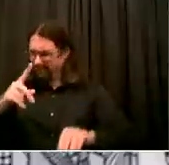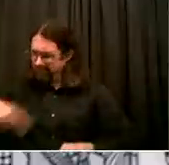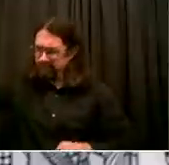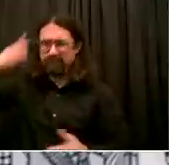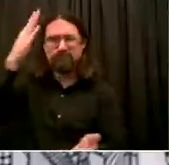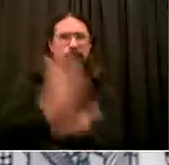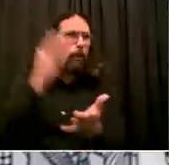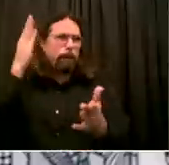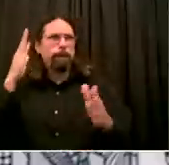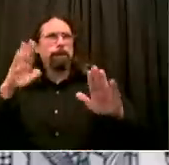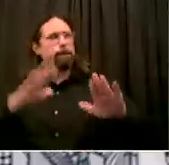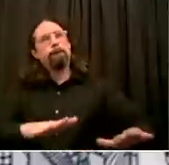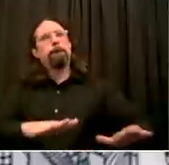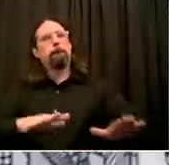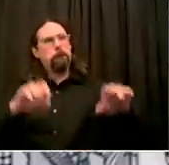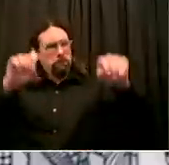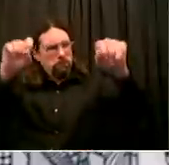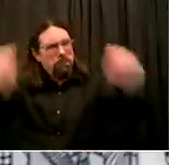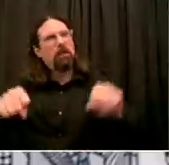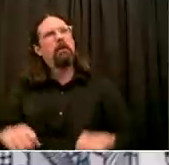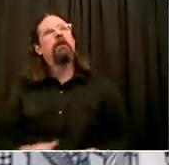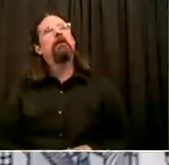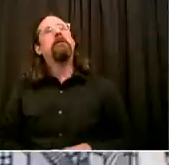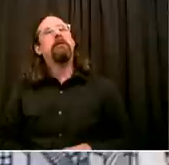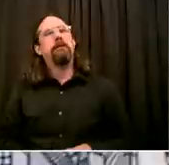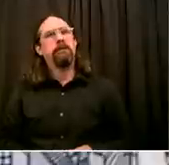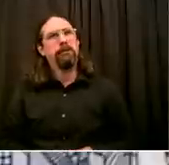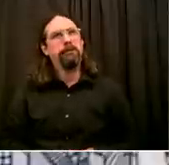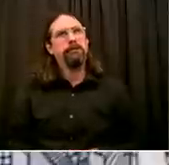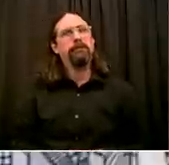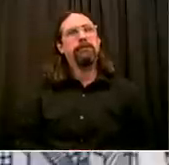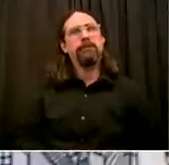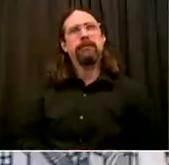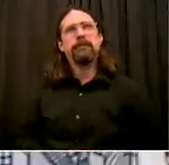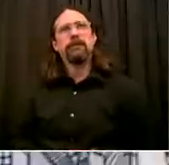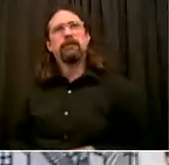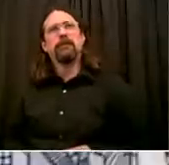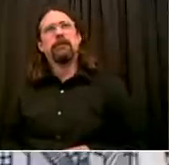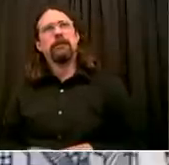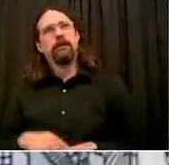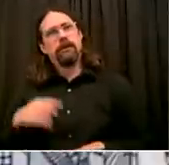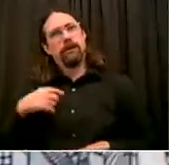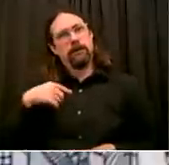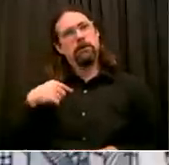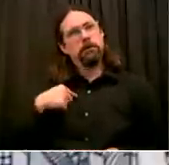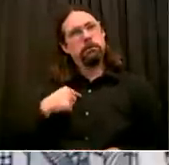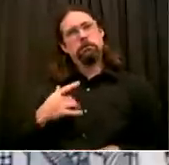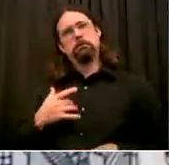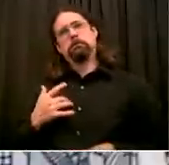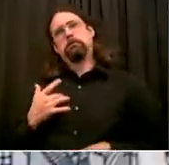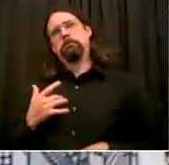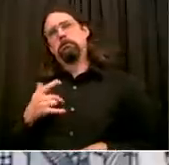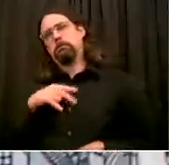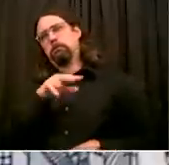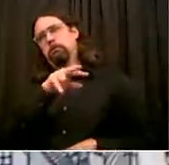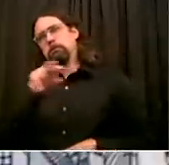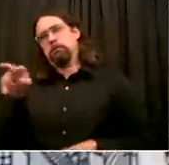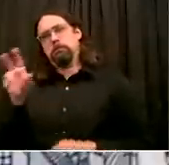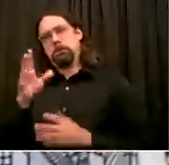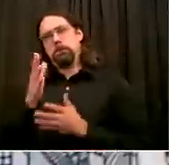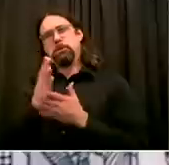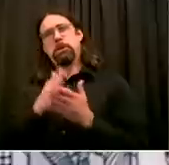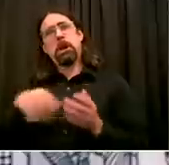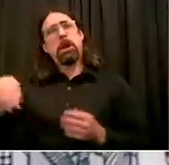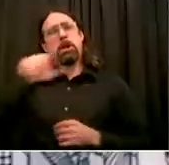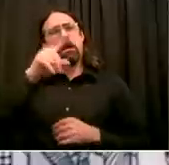this country or to countries in Europe, you do not want to experience a second wave. You do not want to see a full-scale shutdown again in New York City. And